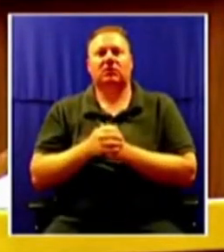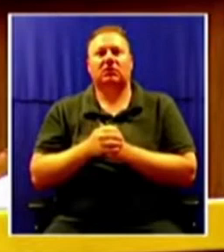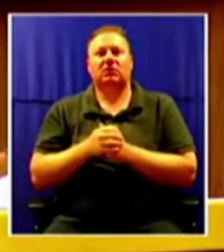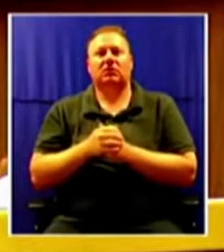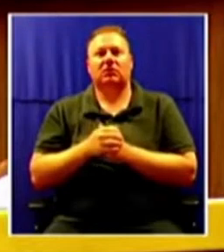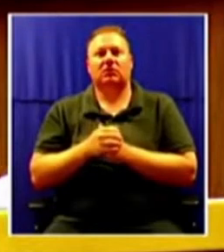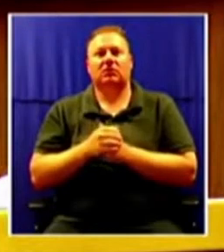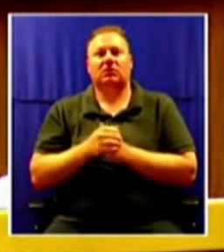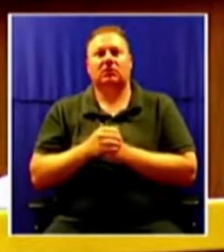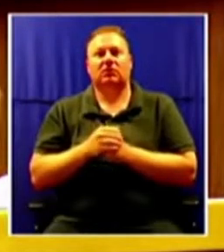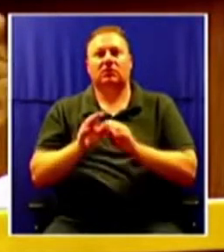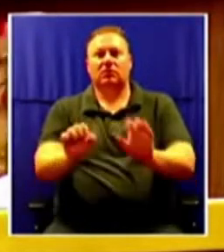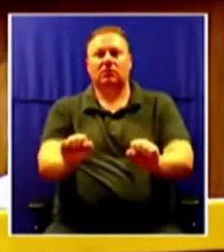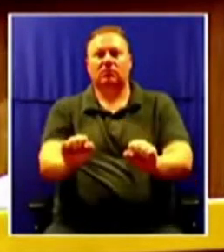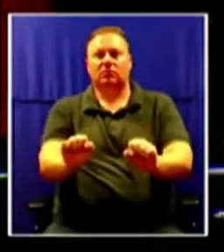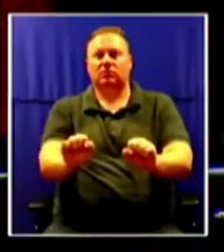your government planning to...